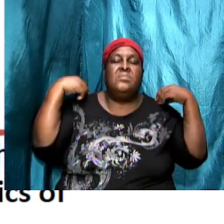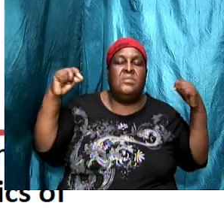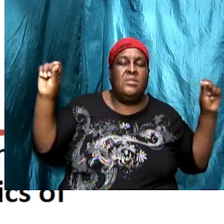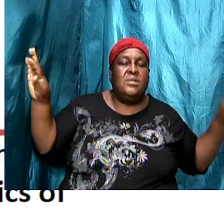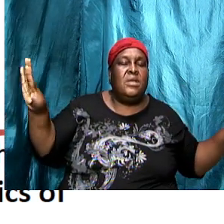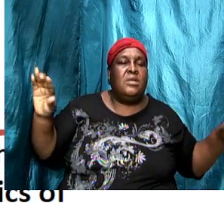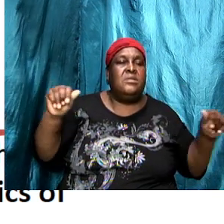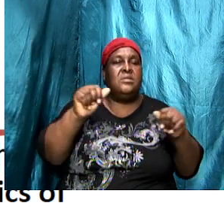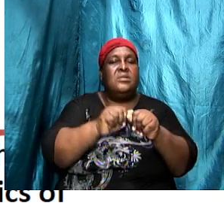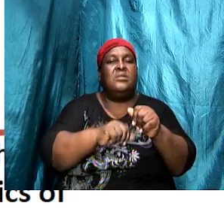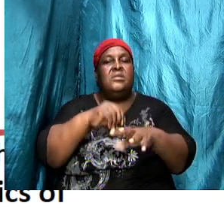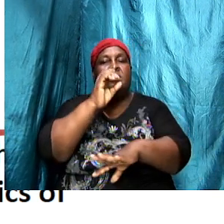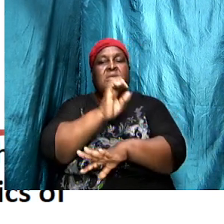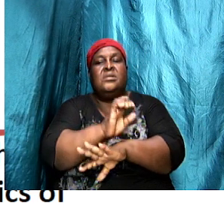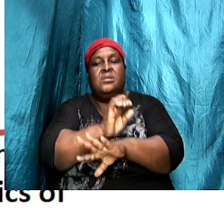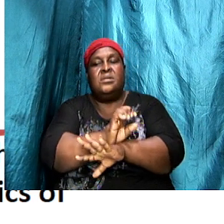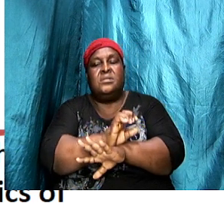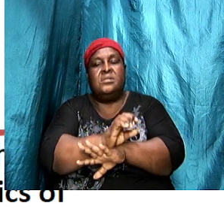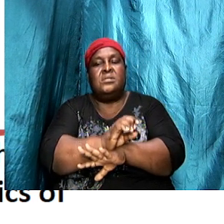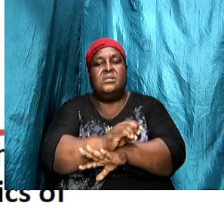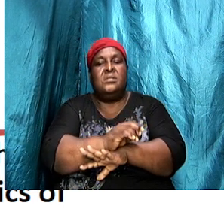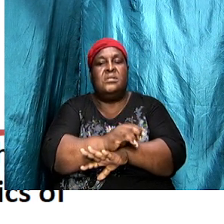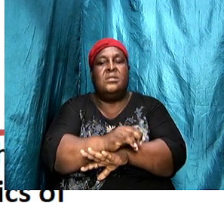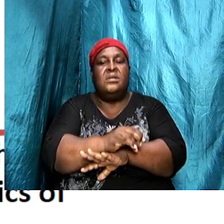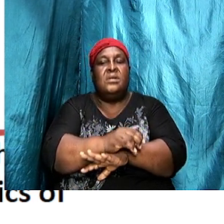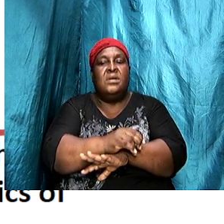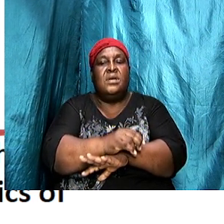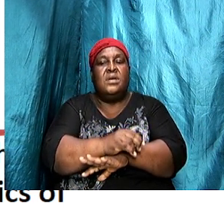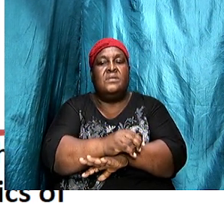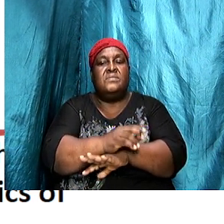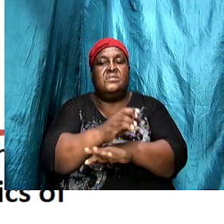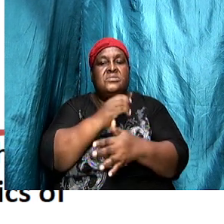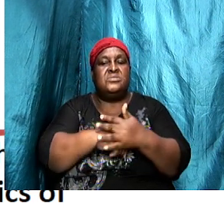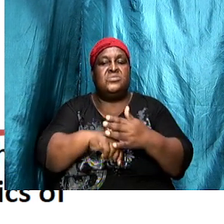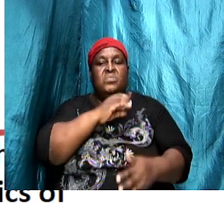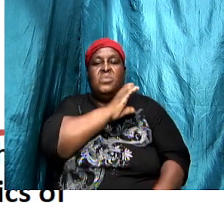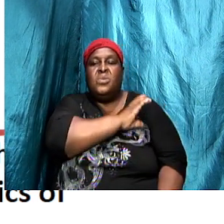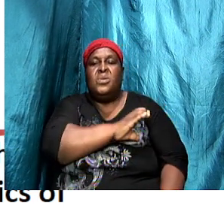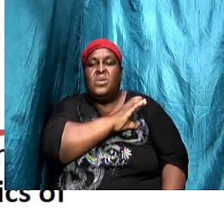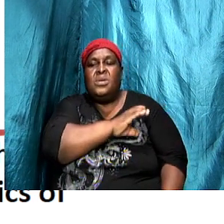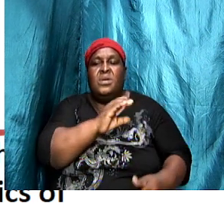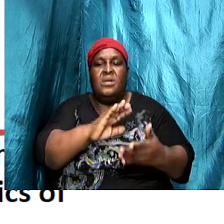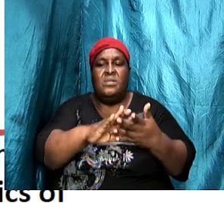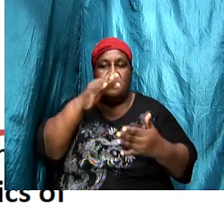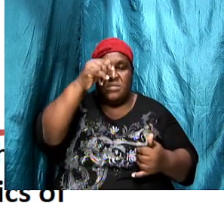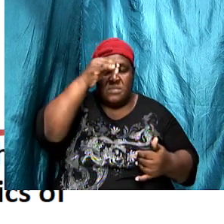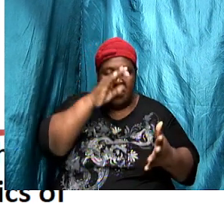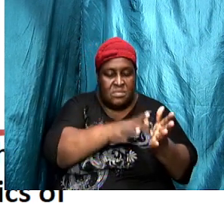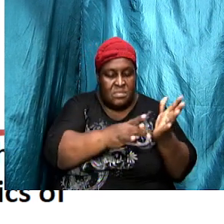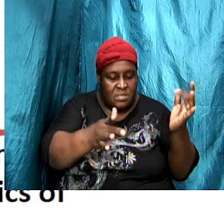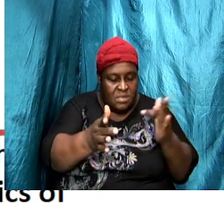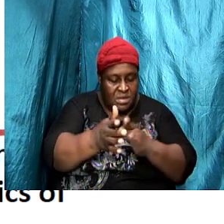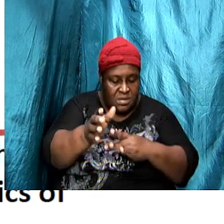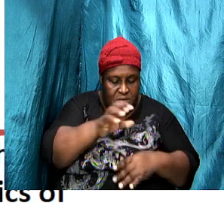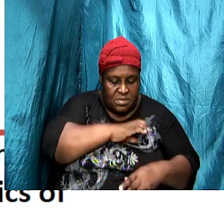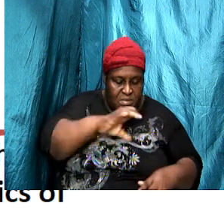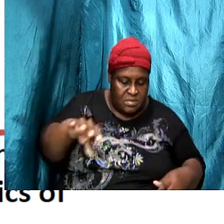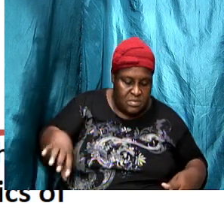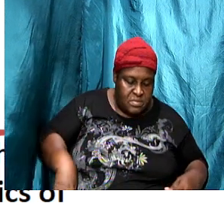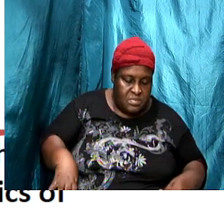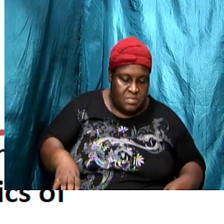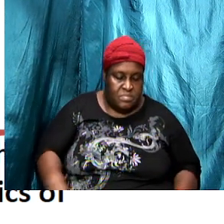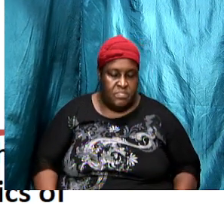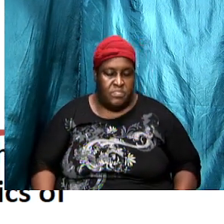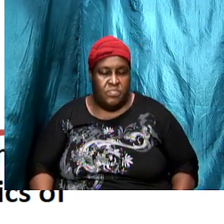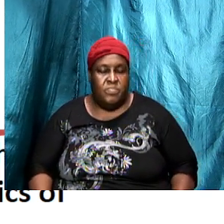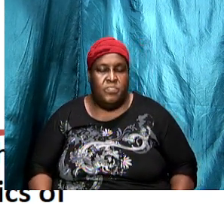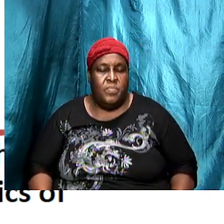church contains a reference to some characteristics of the glorified Jesus Christ. and we just made